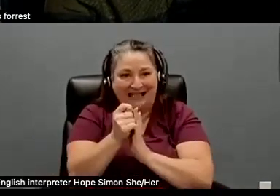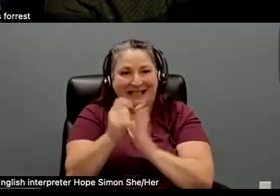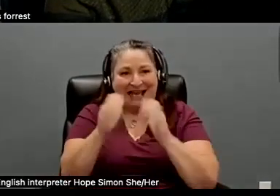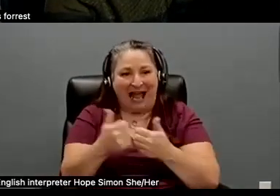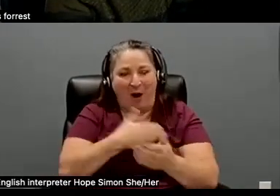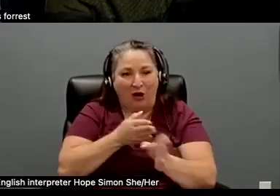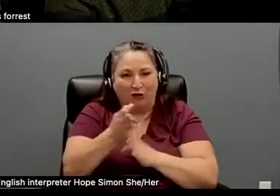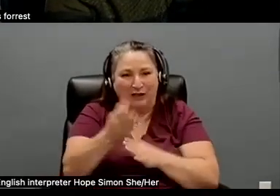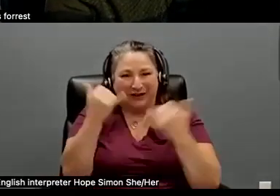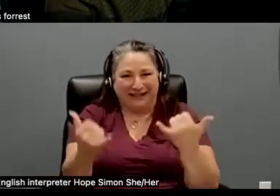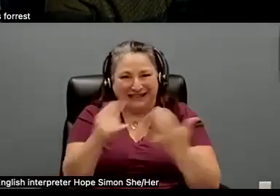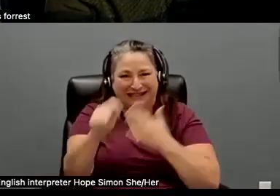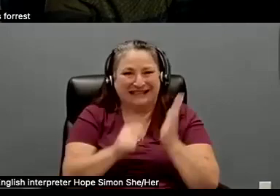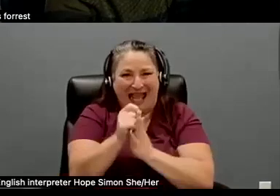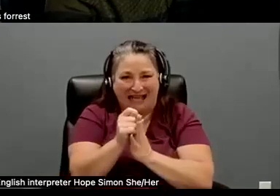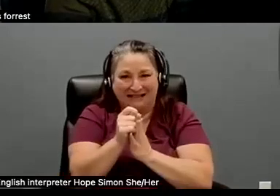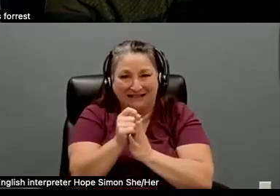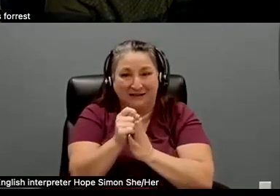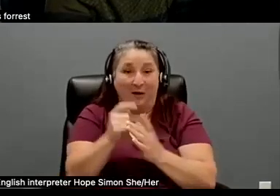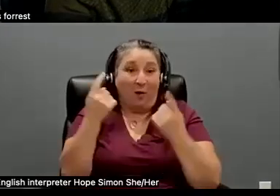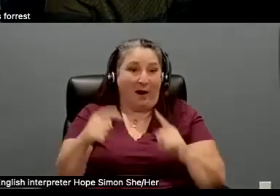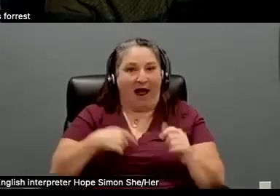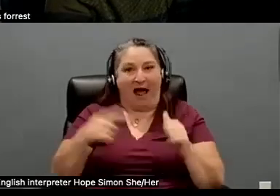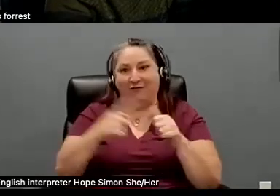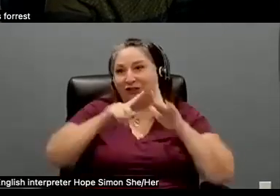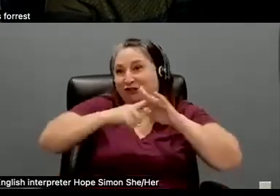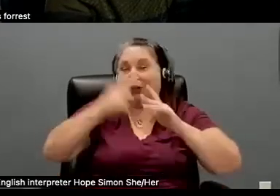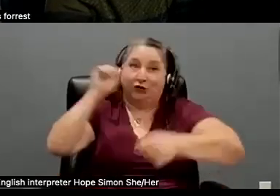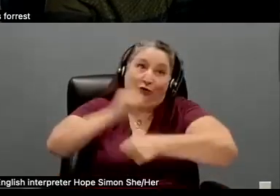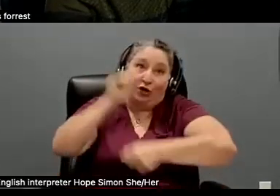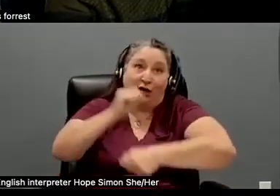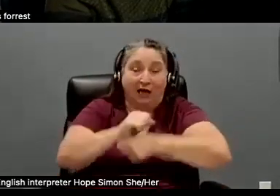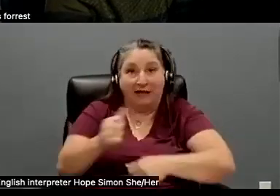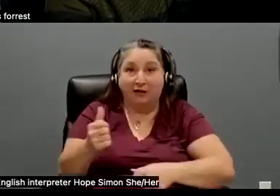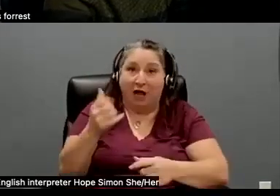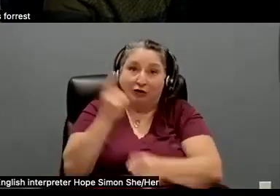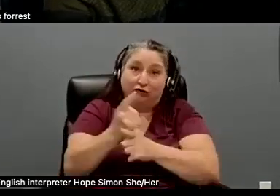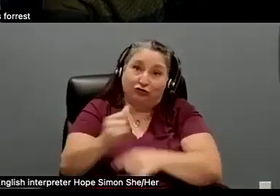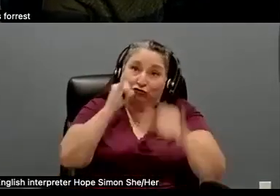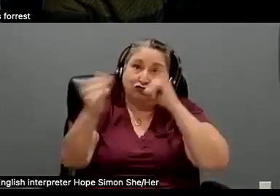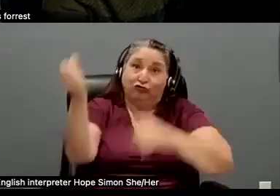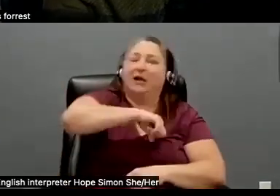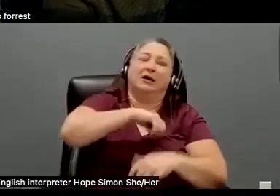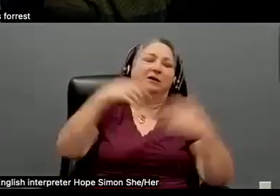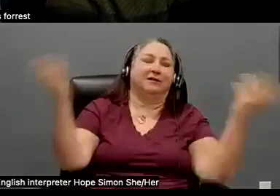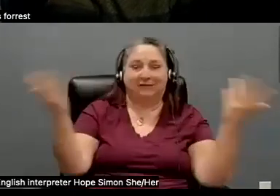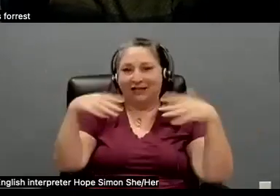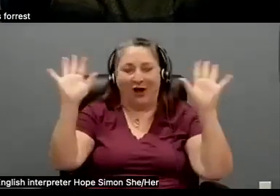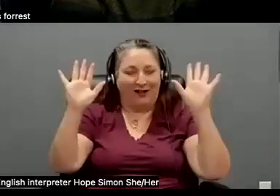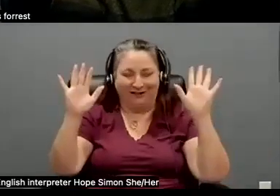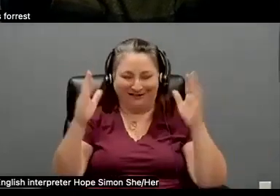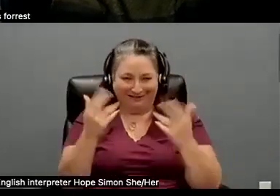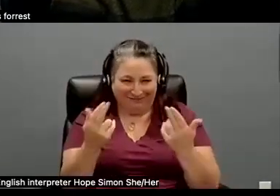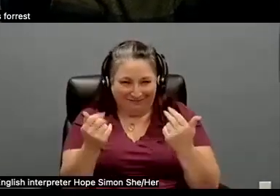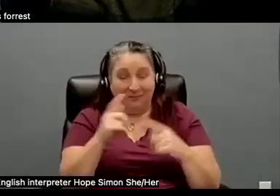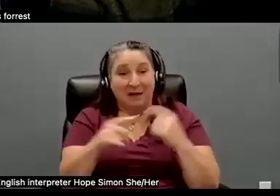days, you know, before when I was starting out, you just worked and then got drunk, but now it's, you know, it's, it's, it's different. I mean,